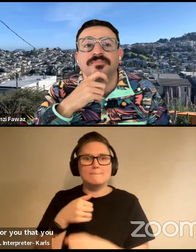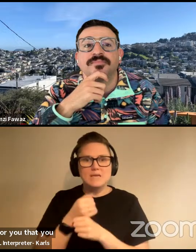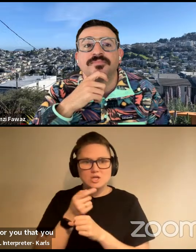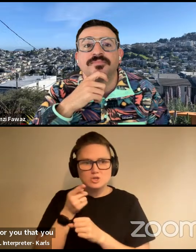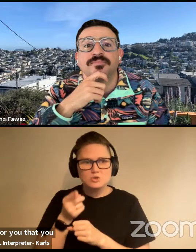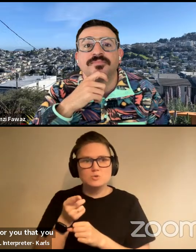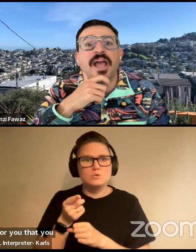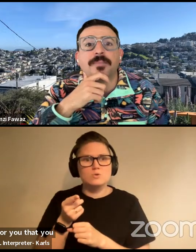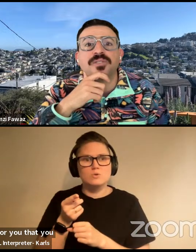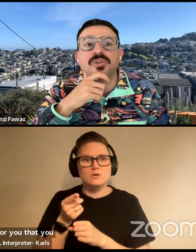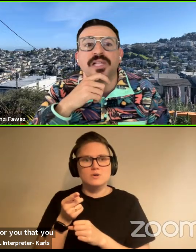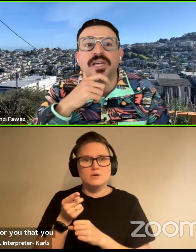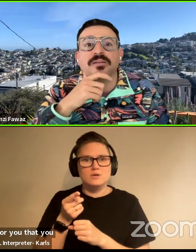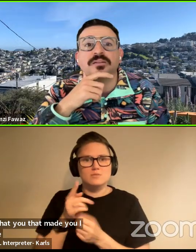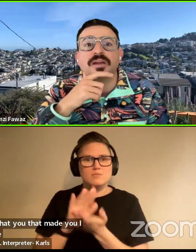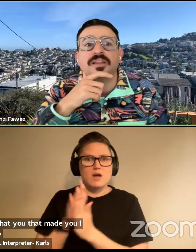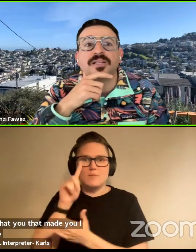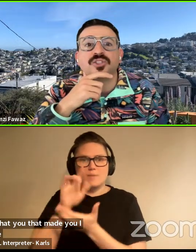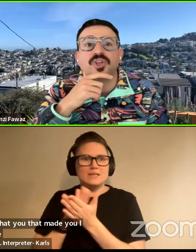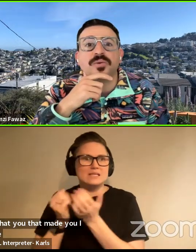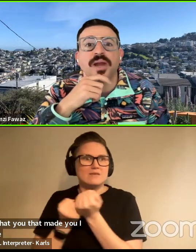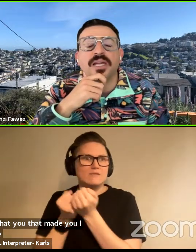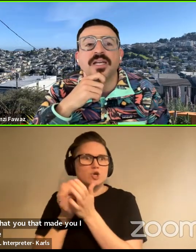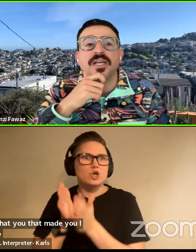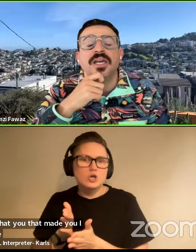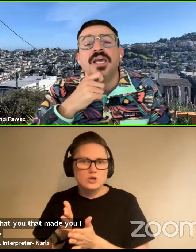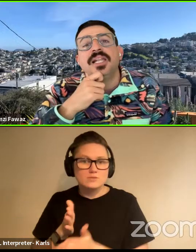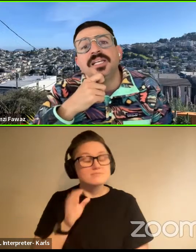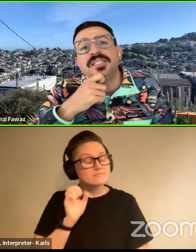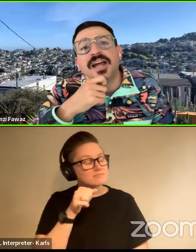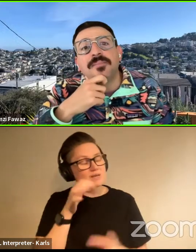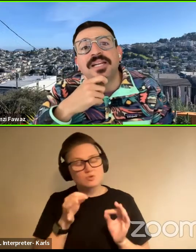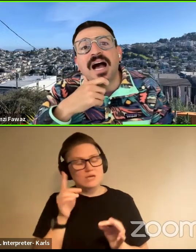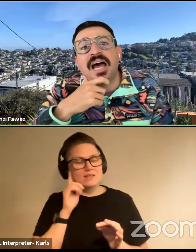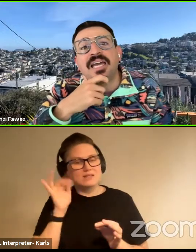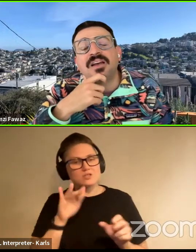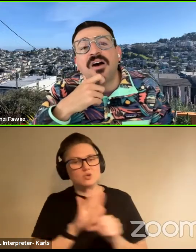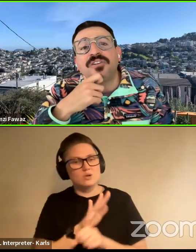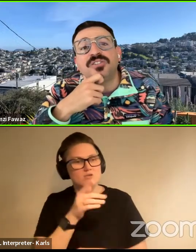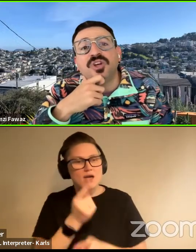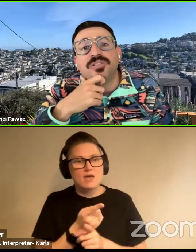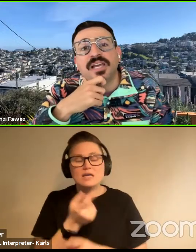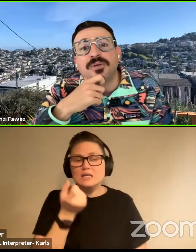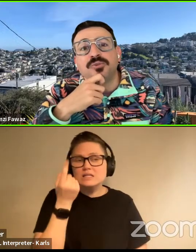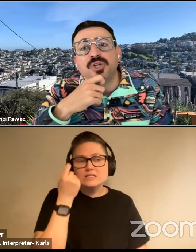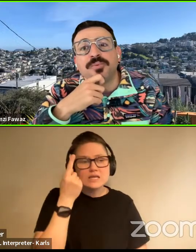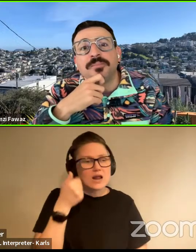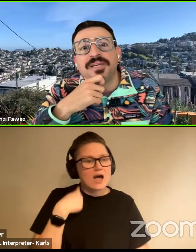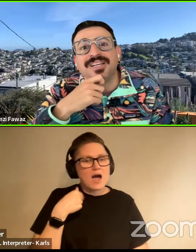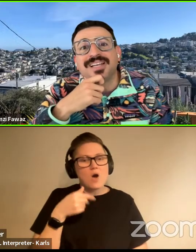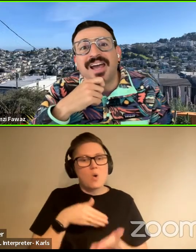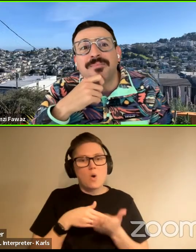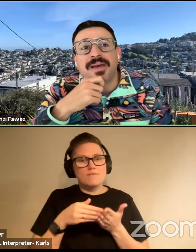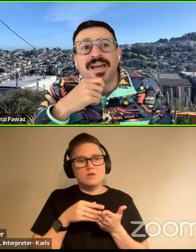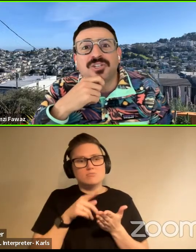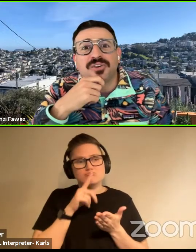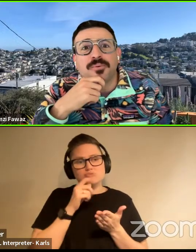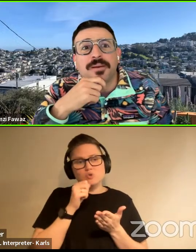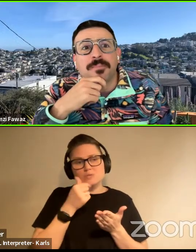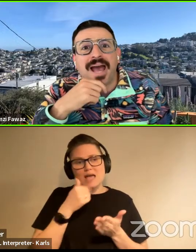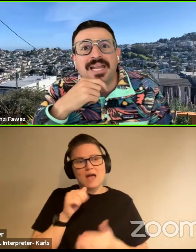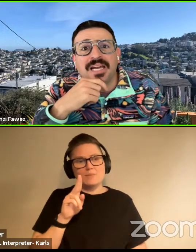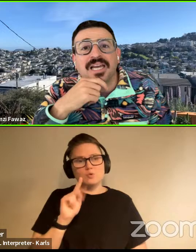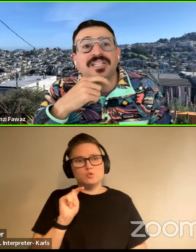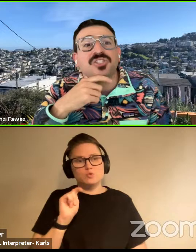a believer. Absolutely. I think that's totally right. Listen, I mean, I often don't say I'm a utopian because I'm